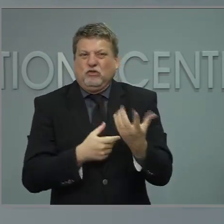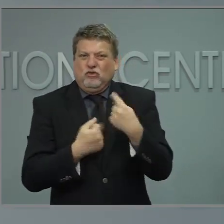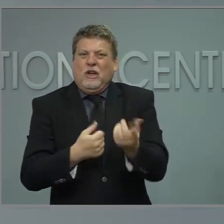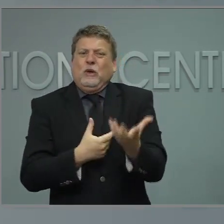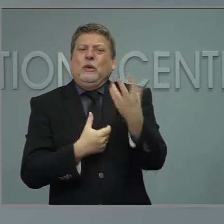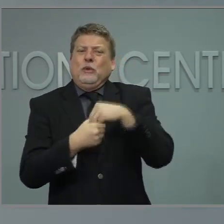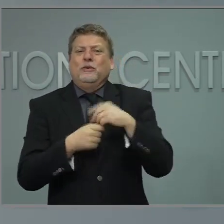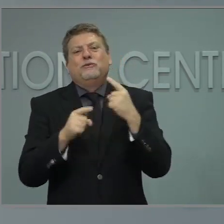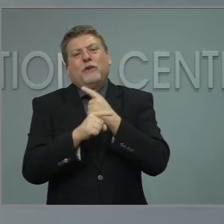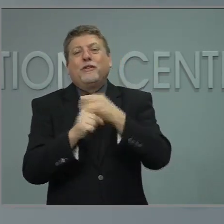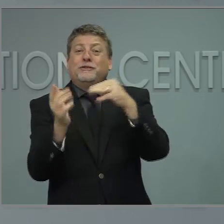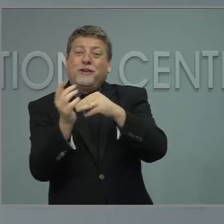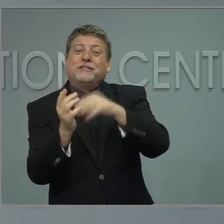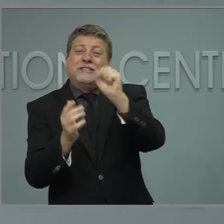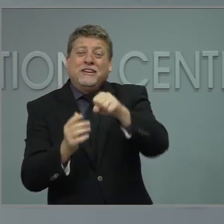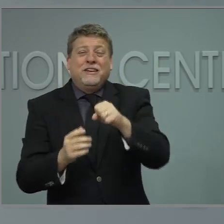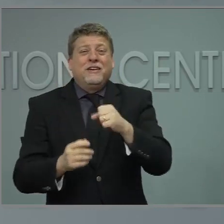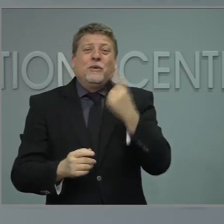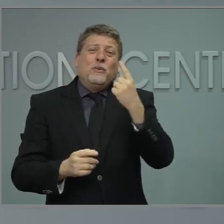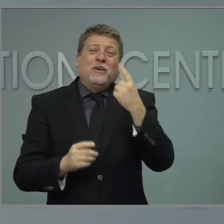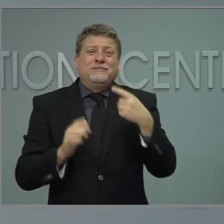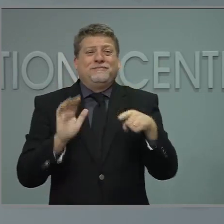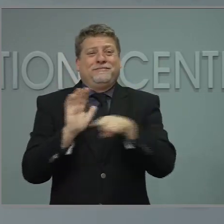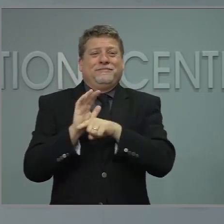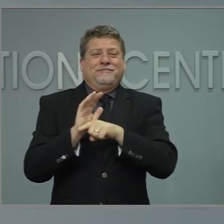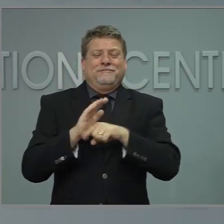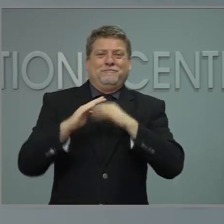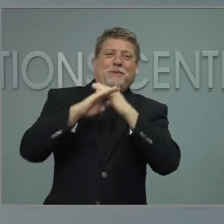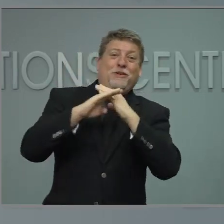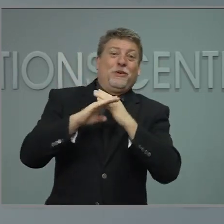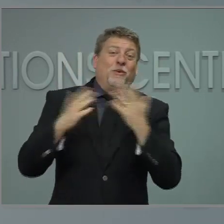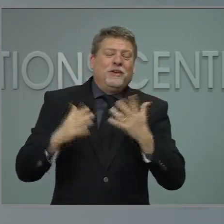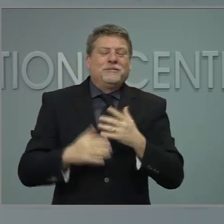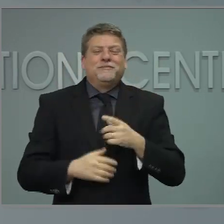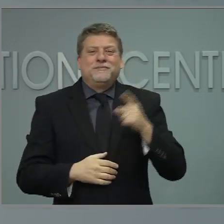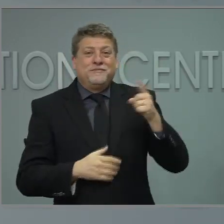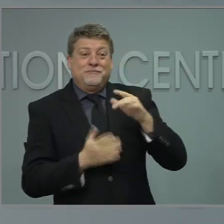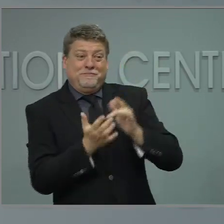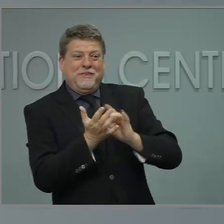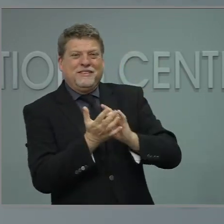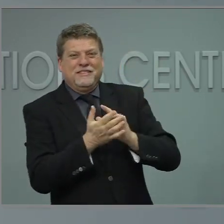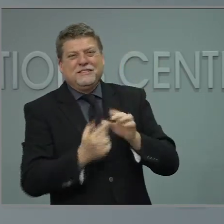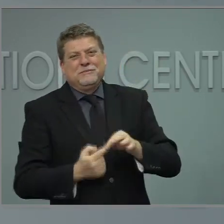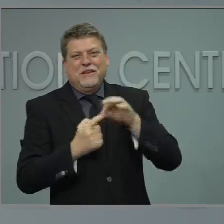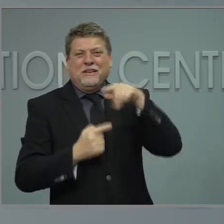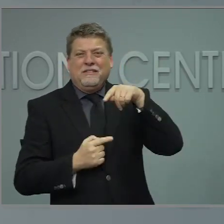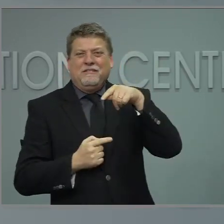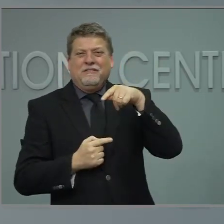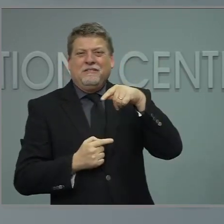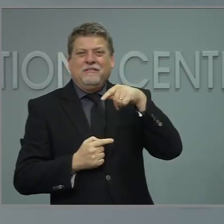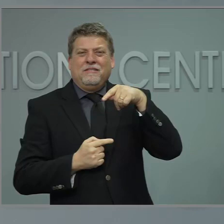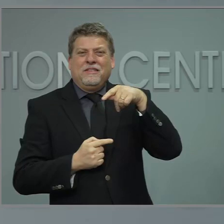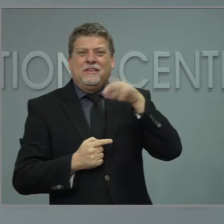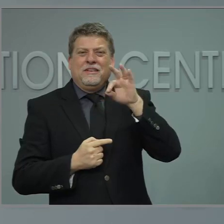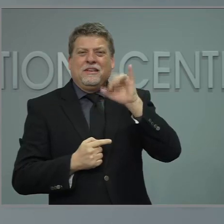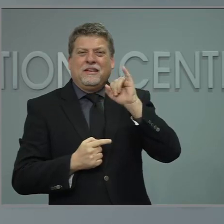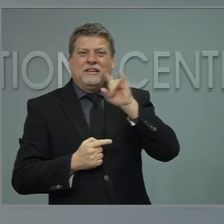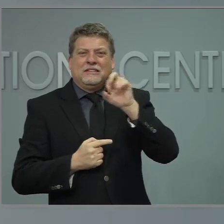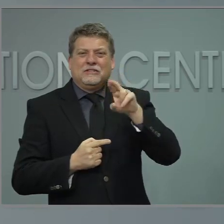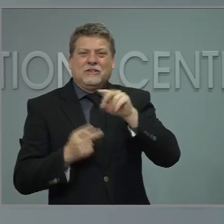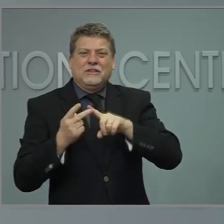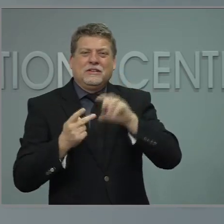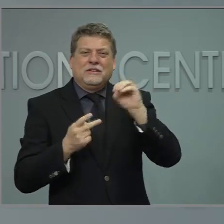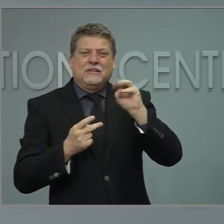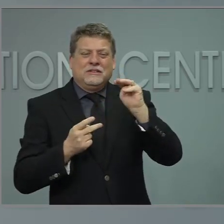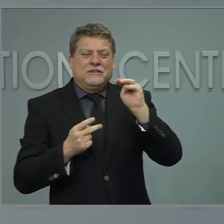more of that is the fact that these vaccines, particularly the Pfizer and Moderna to a